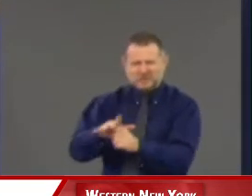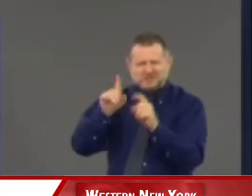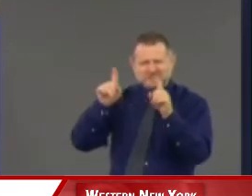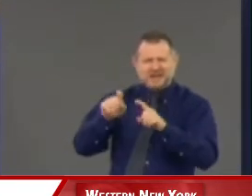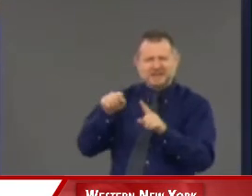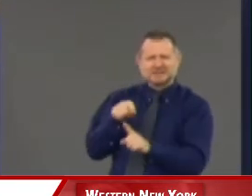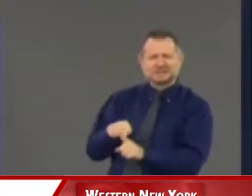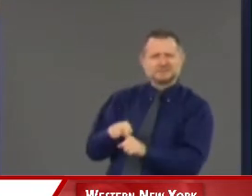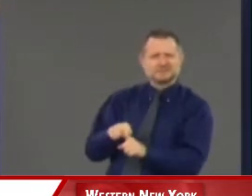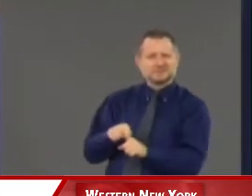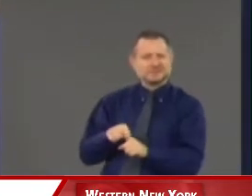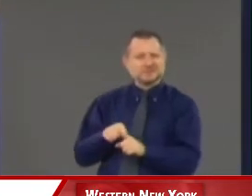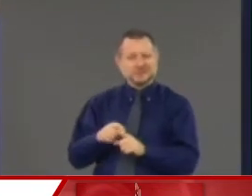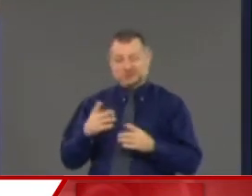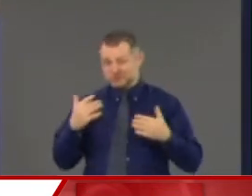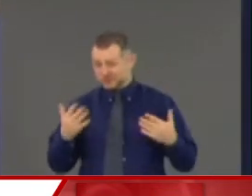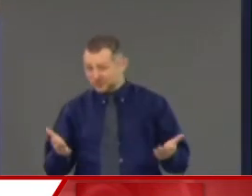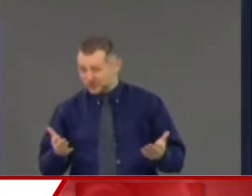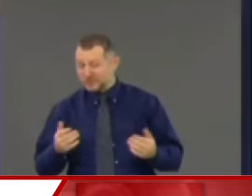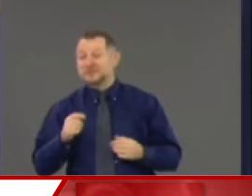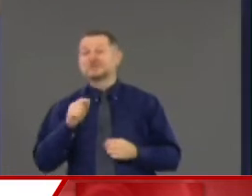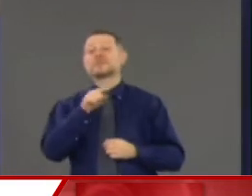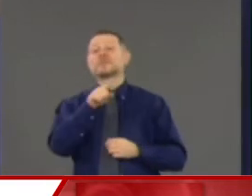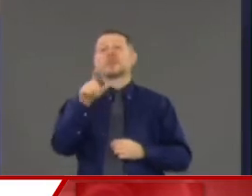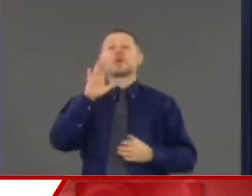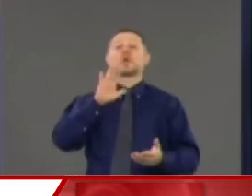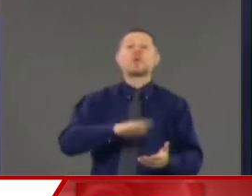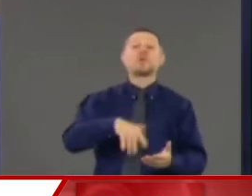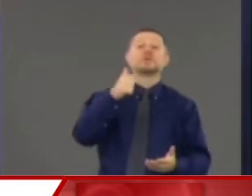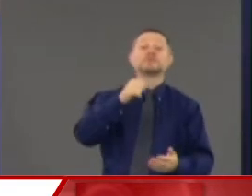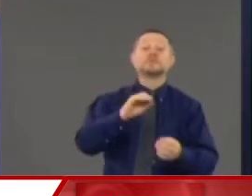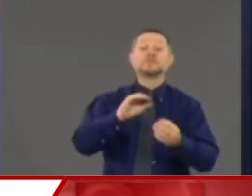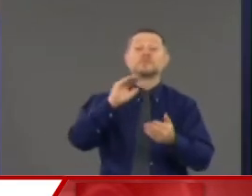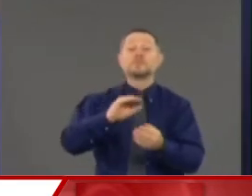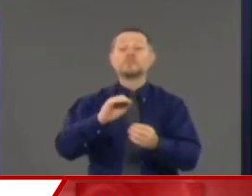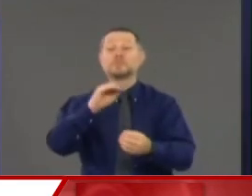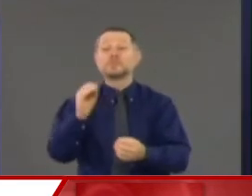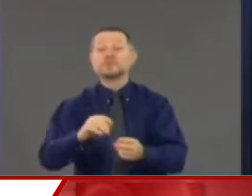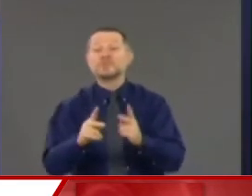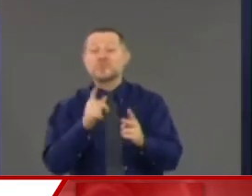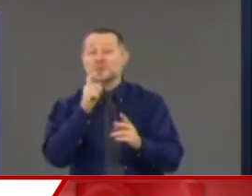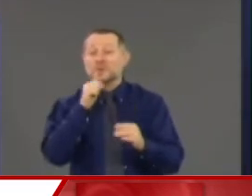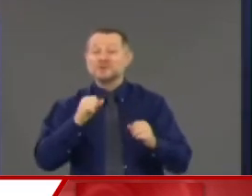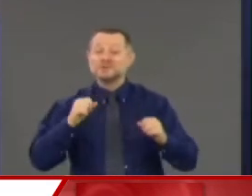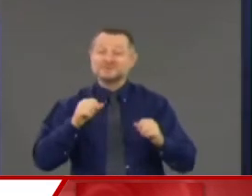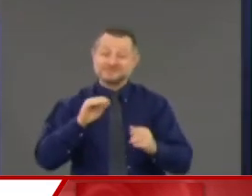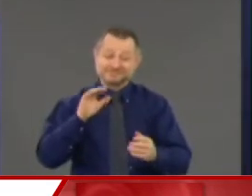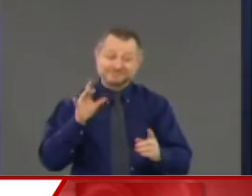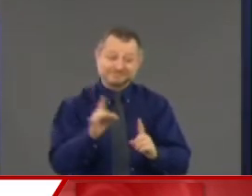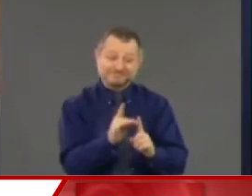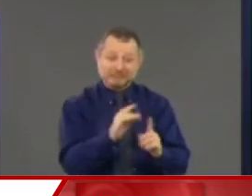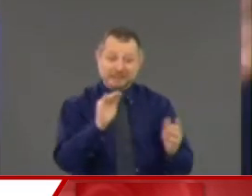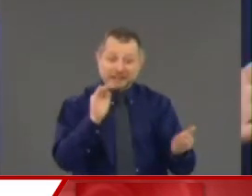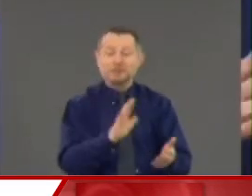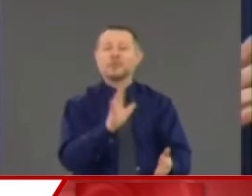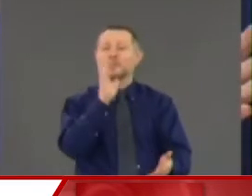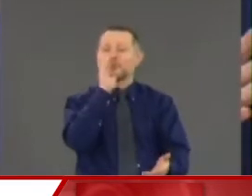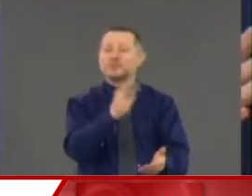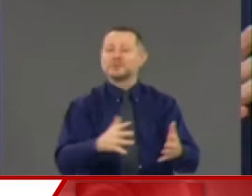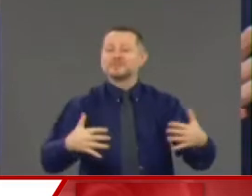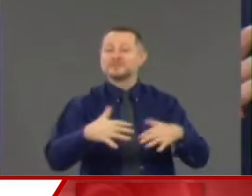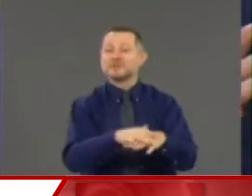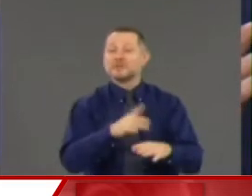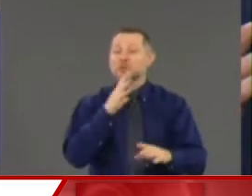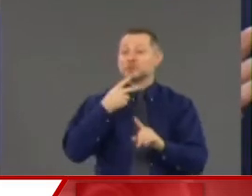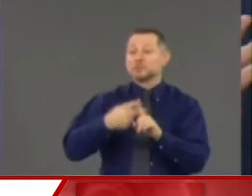a few, a lower percentage of those people out there last night were infected. If that happened 60 days ago,